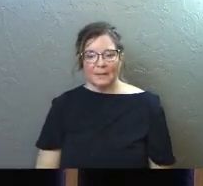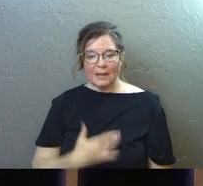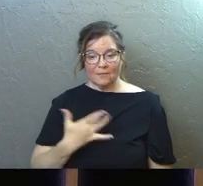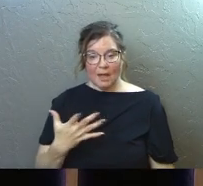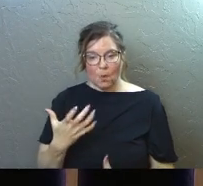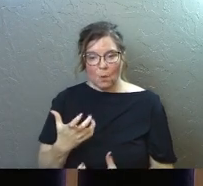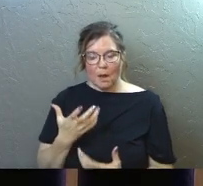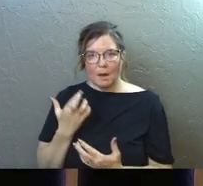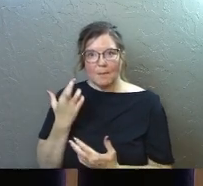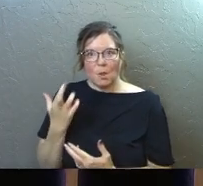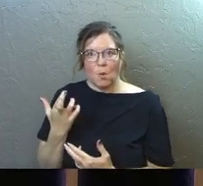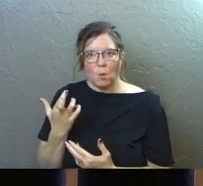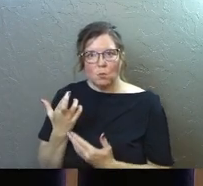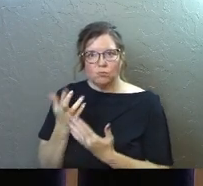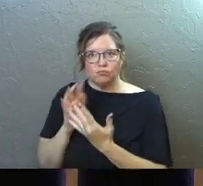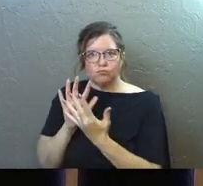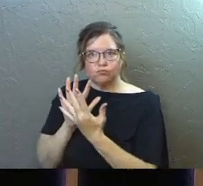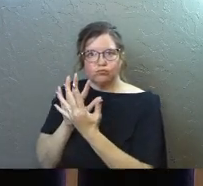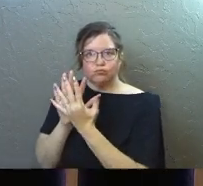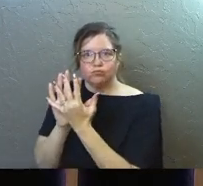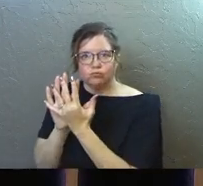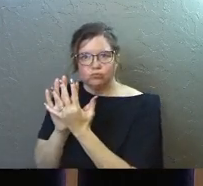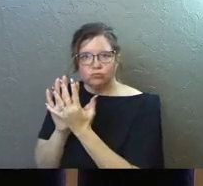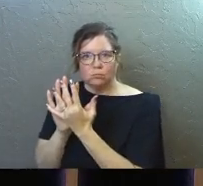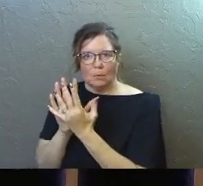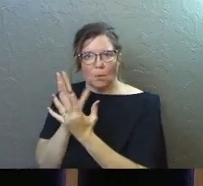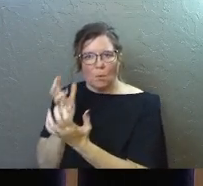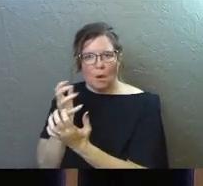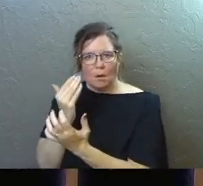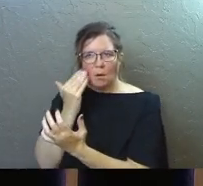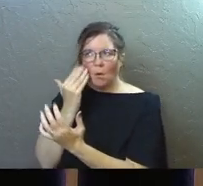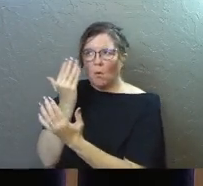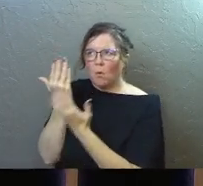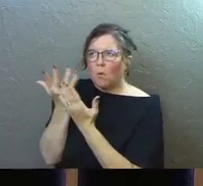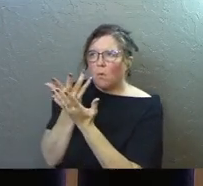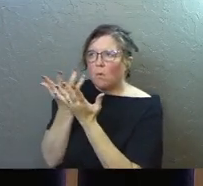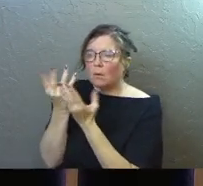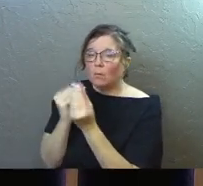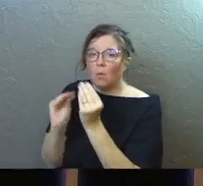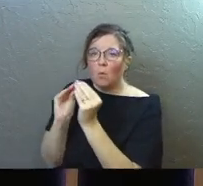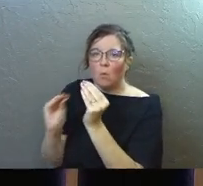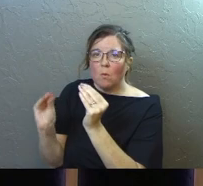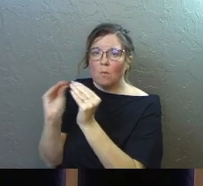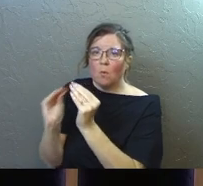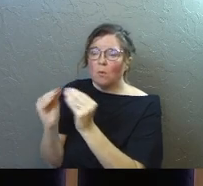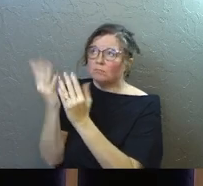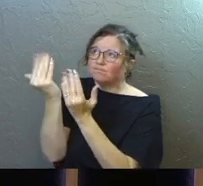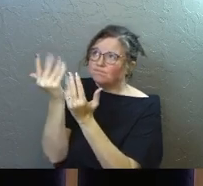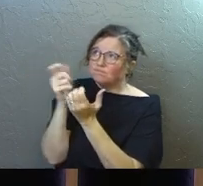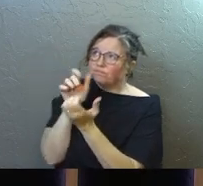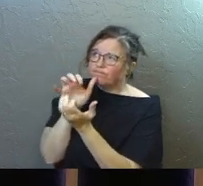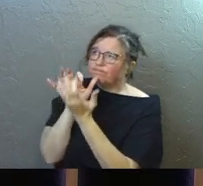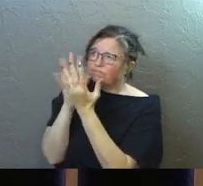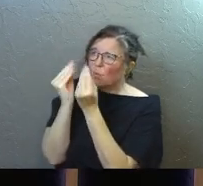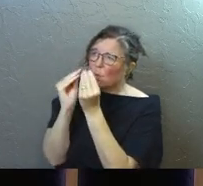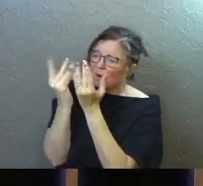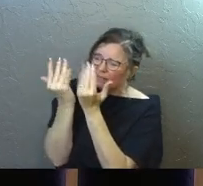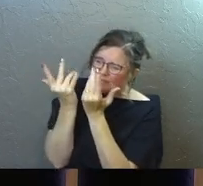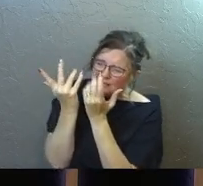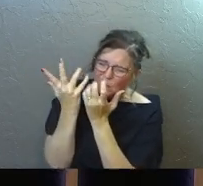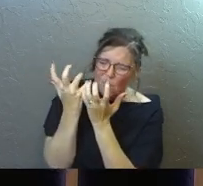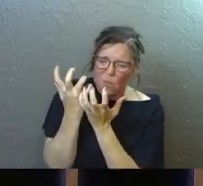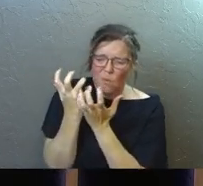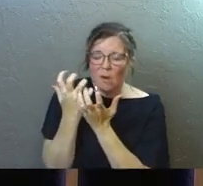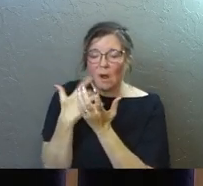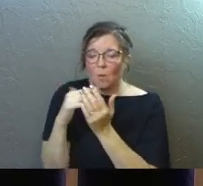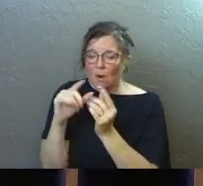I feel like I want to be close to him. I feel like I want to know him more and more. And I feel like I want to be in his presence more and more. And I feel like I